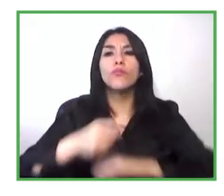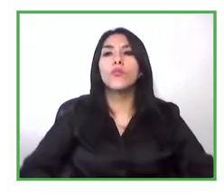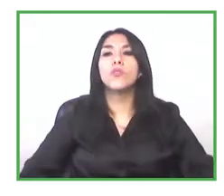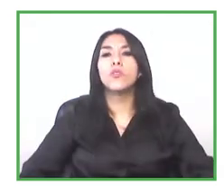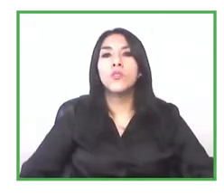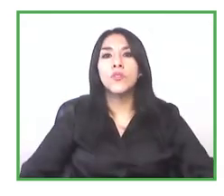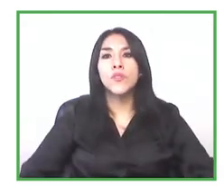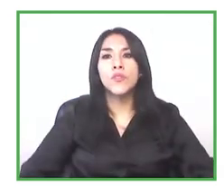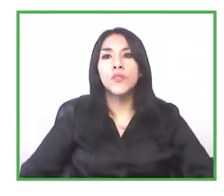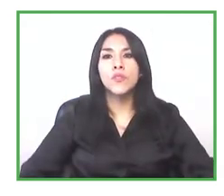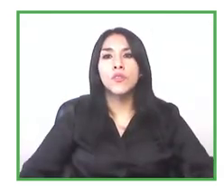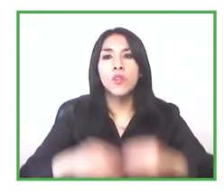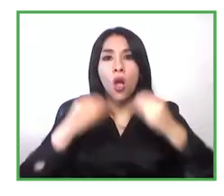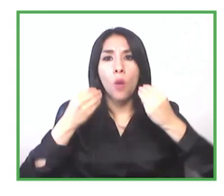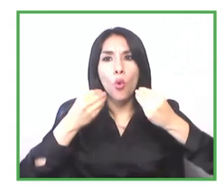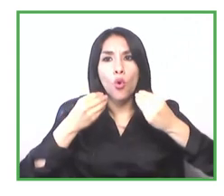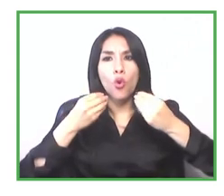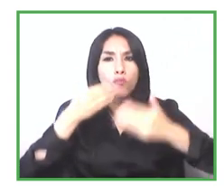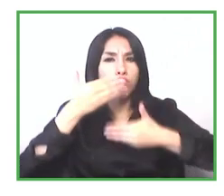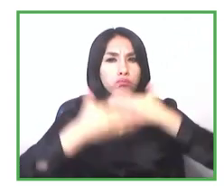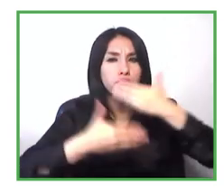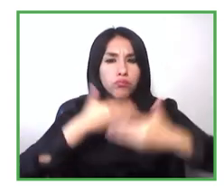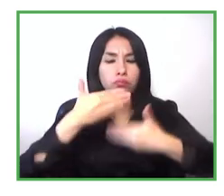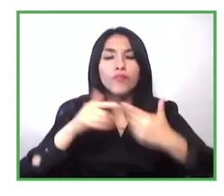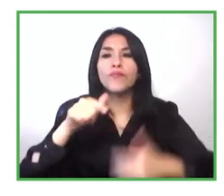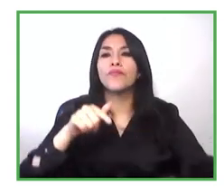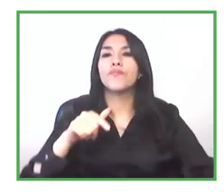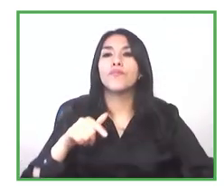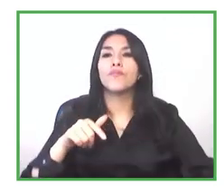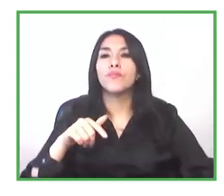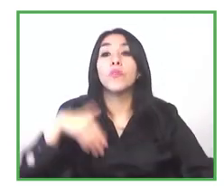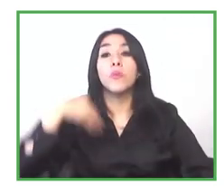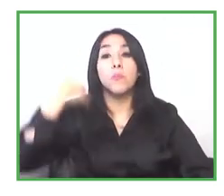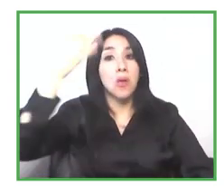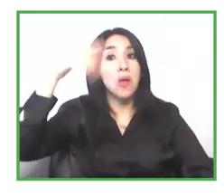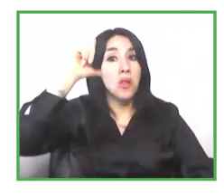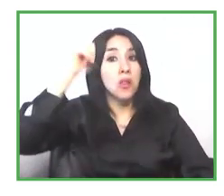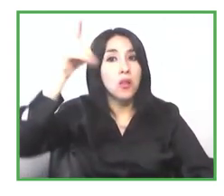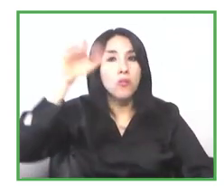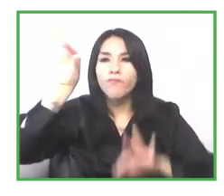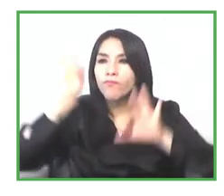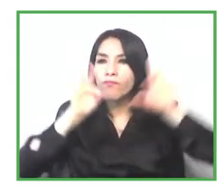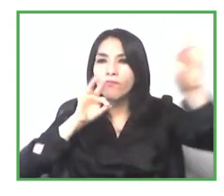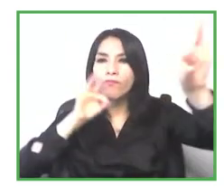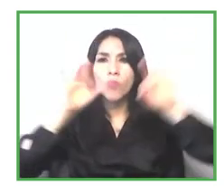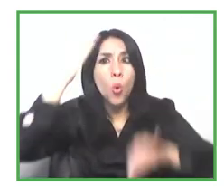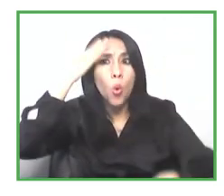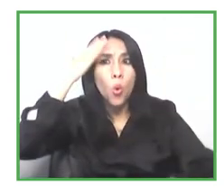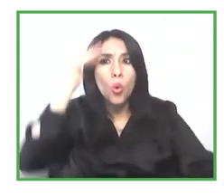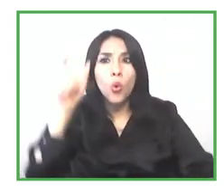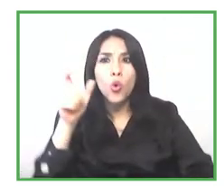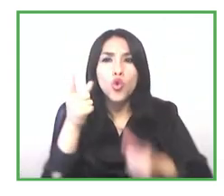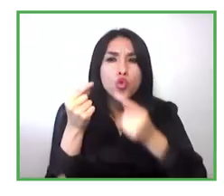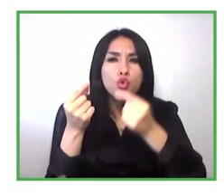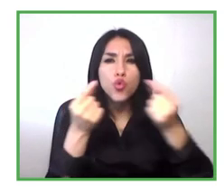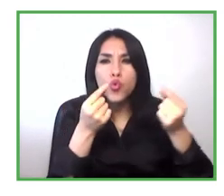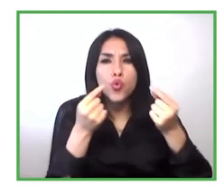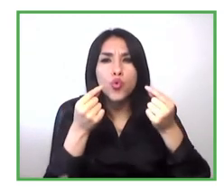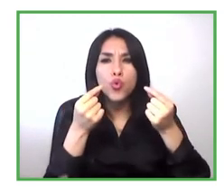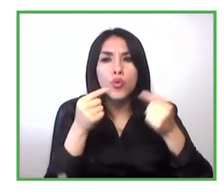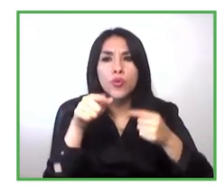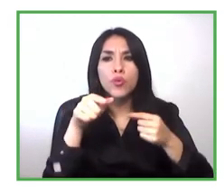powerful tool in order to guarantee the full participation of entrepreneurs having access to different